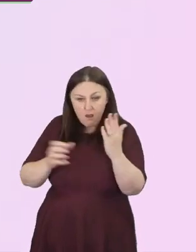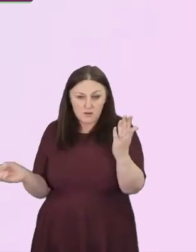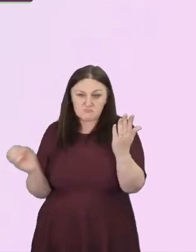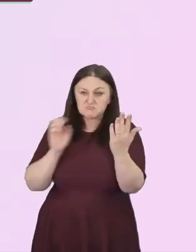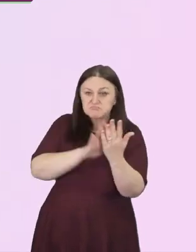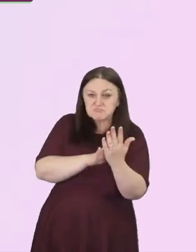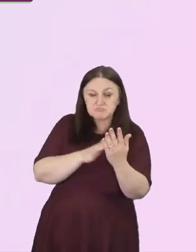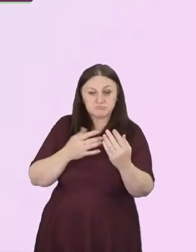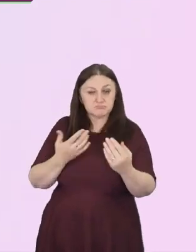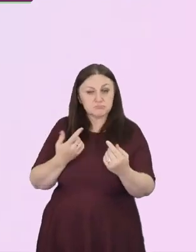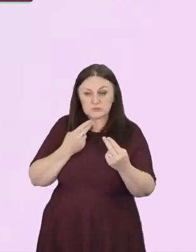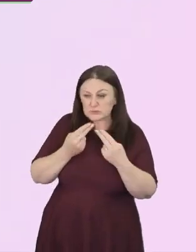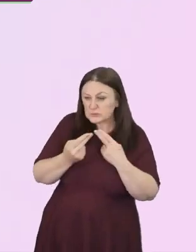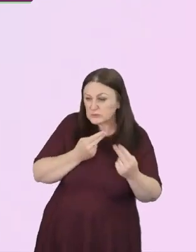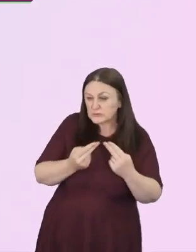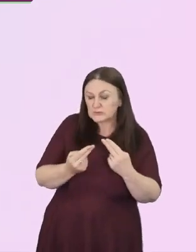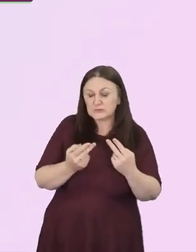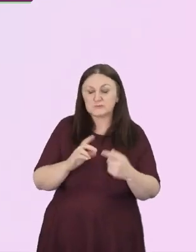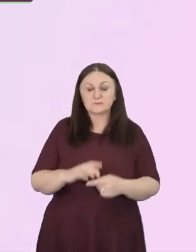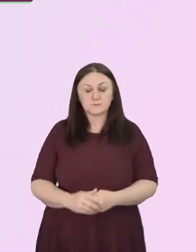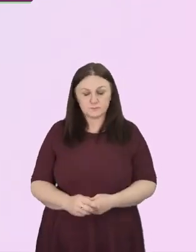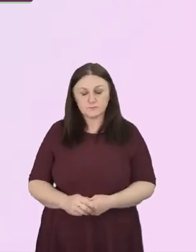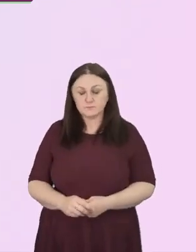What else did I see?